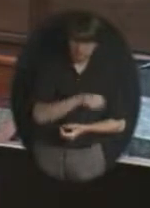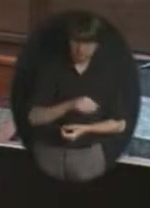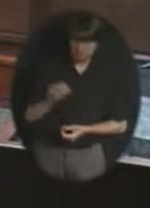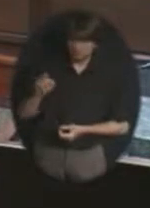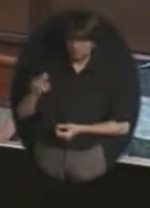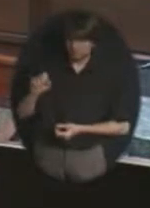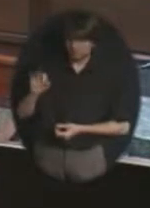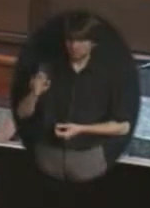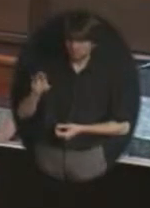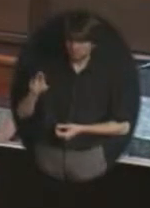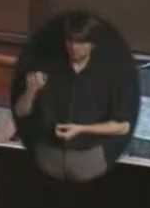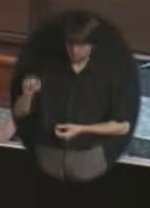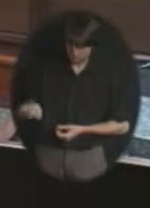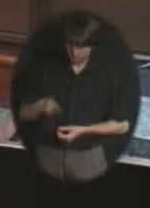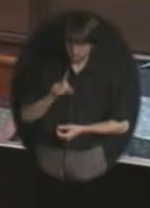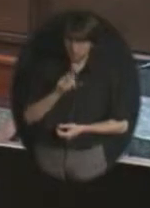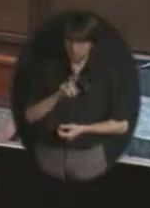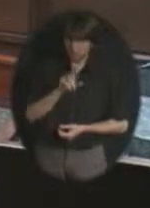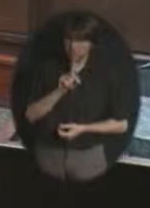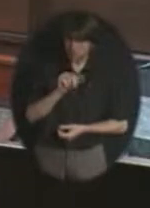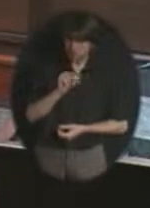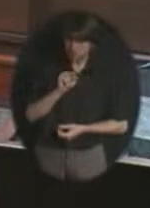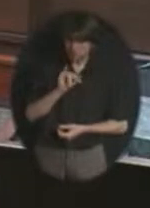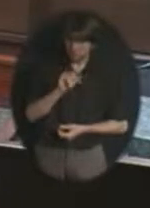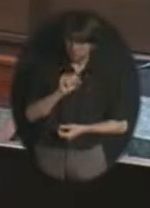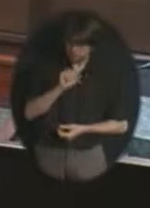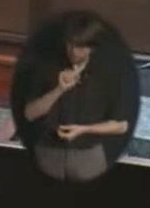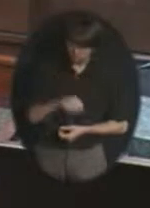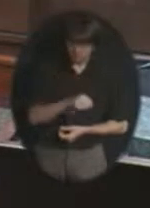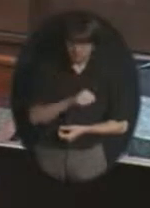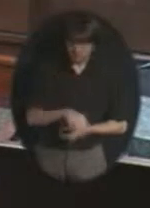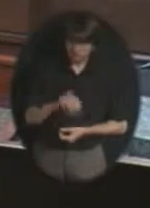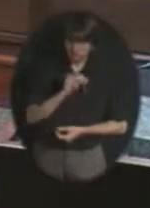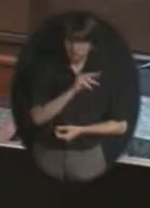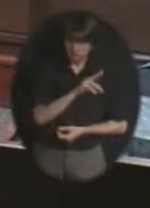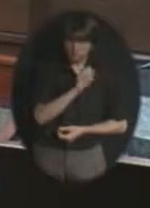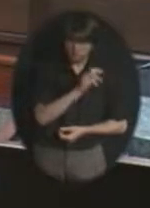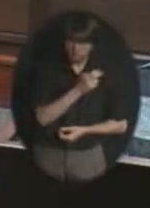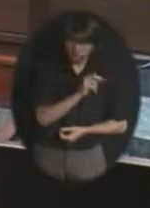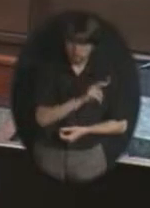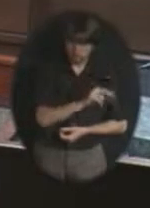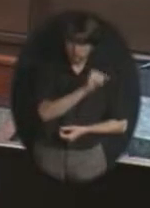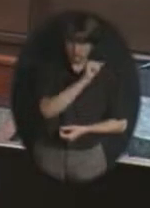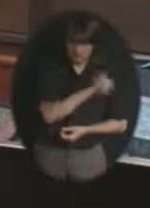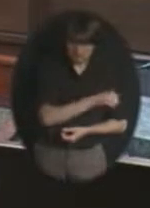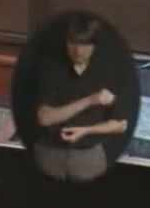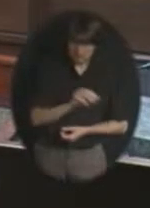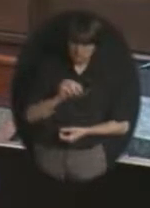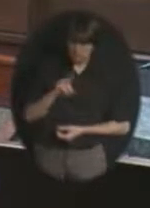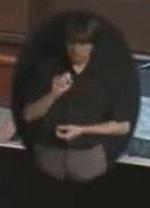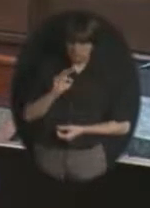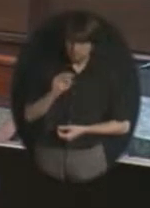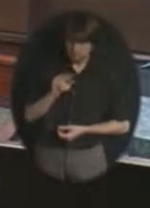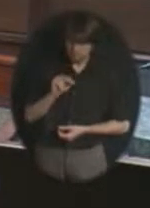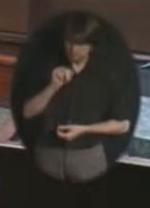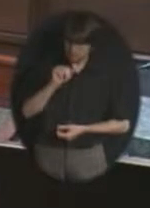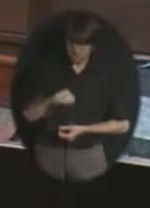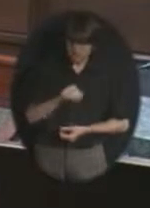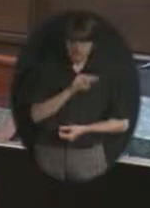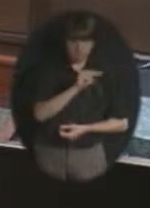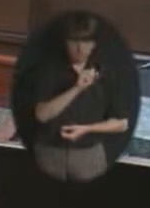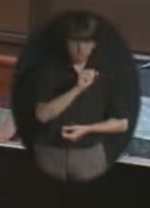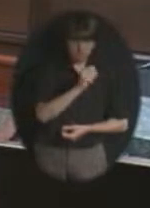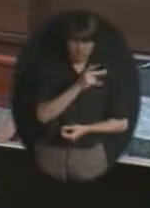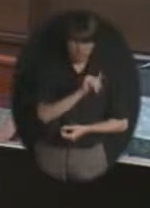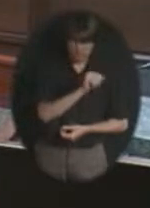Yes. Dr. Daniels. Yes. Mr. Scheer. Yes. Mrs. Martin. Yes. Mr. Polin. Yes. Mr. Parker. Yes. The motion